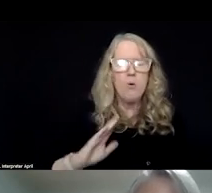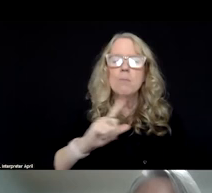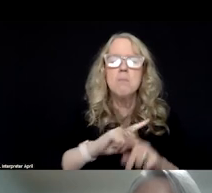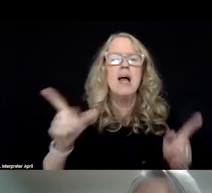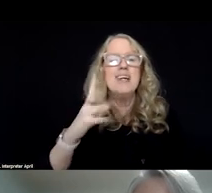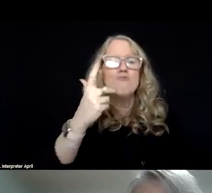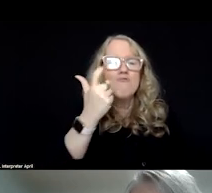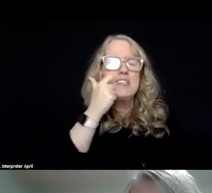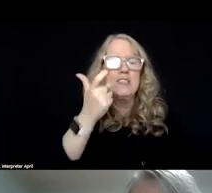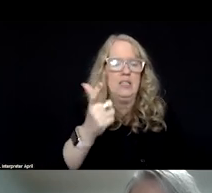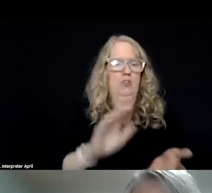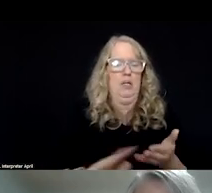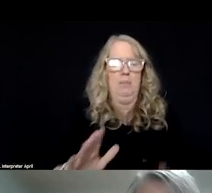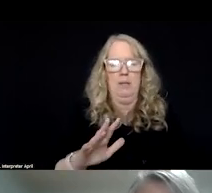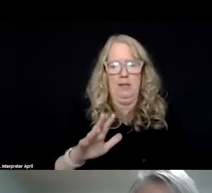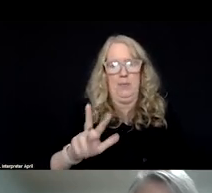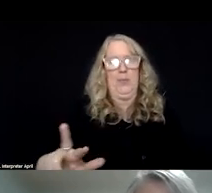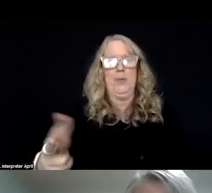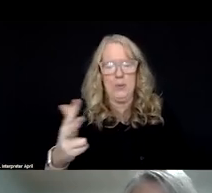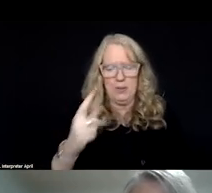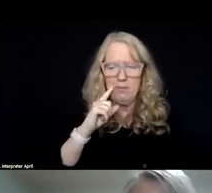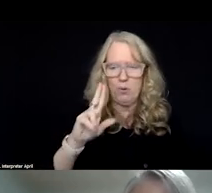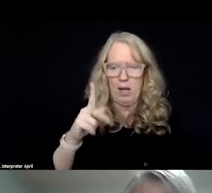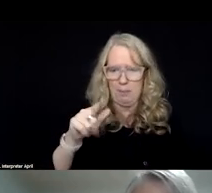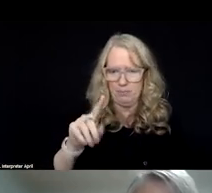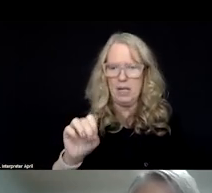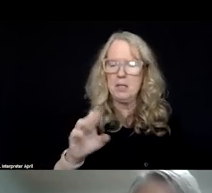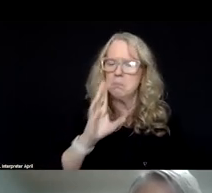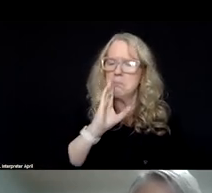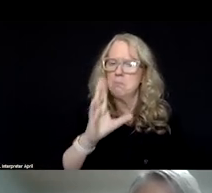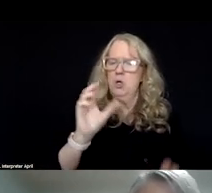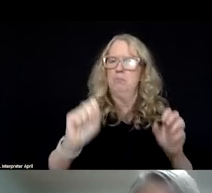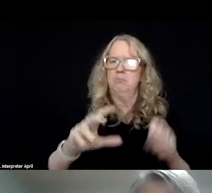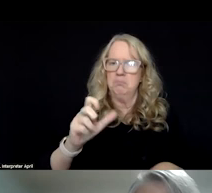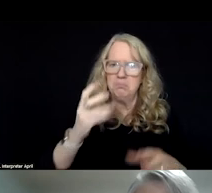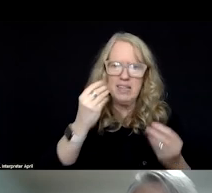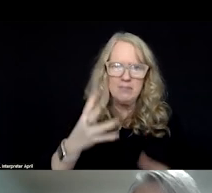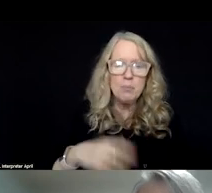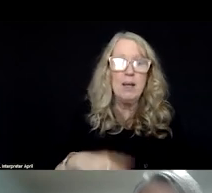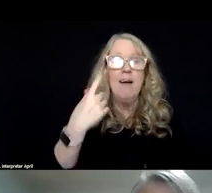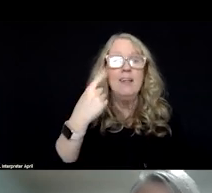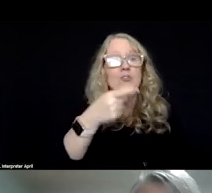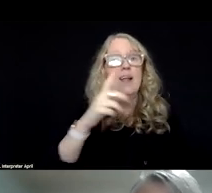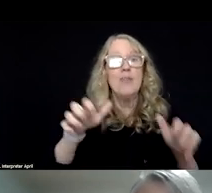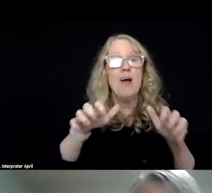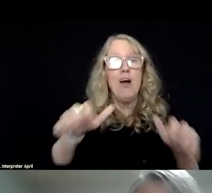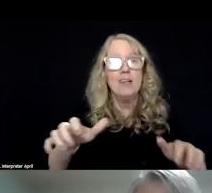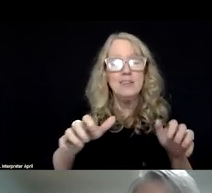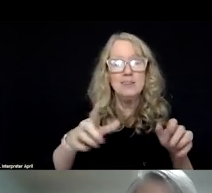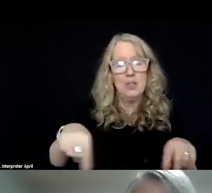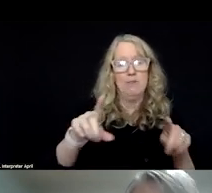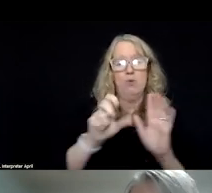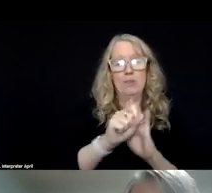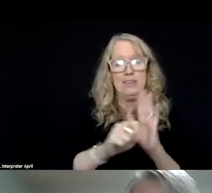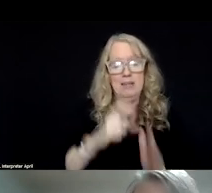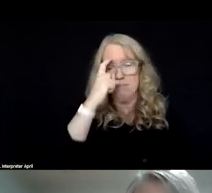released the third version of that update. I'll put that link in the chat as well. The audience is really for state mental health